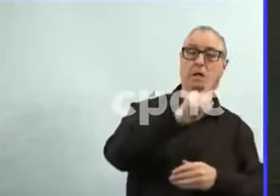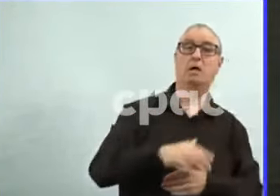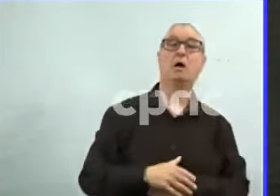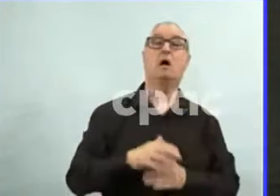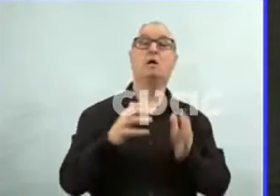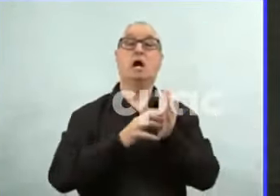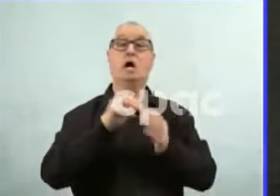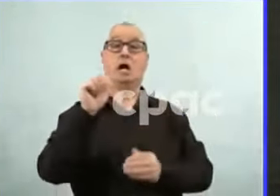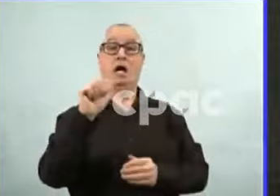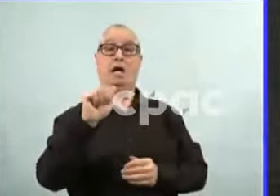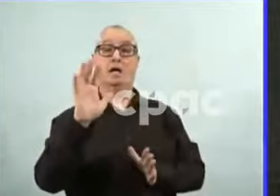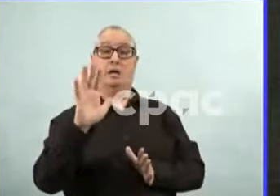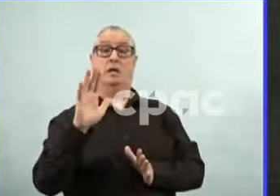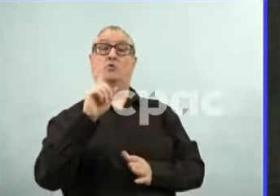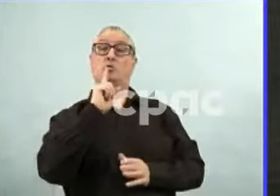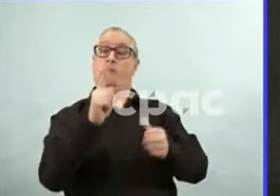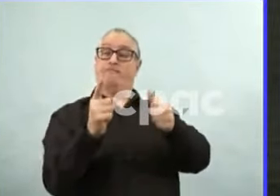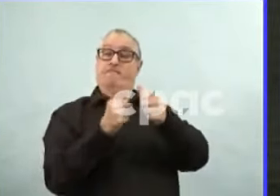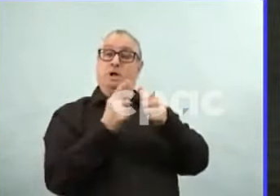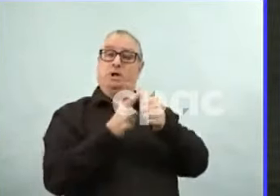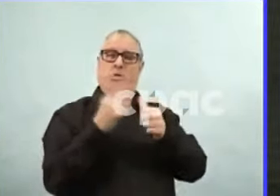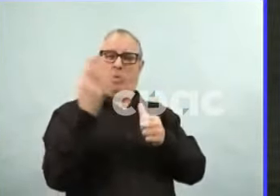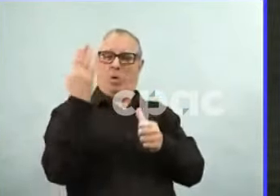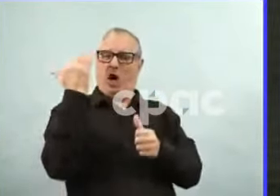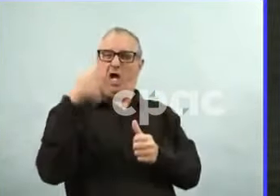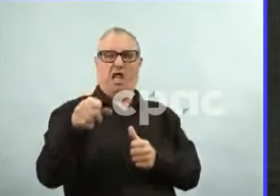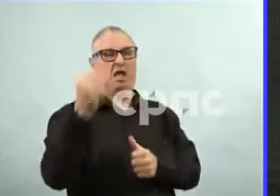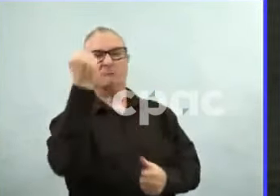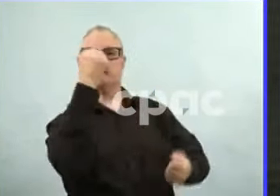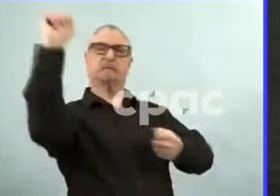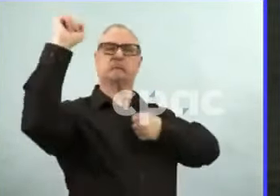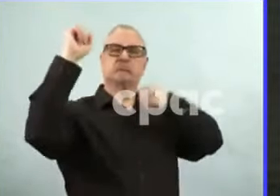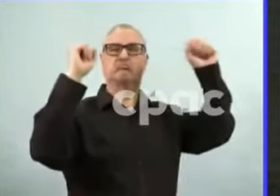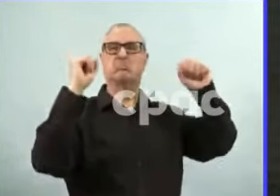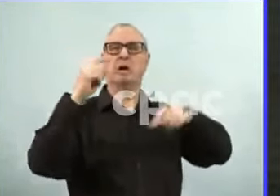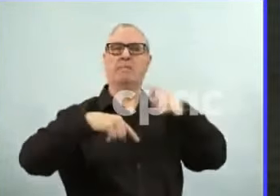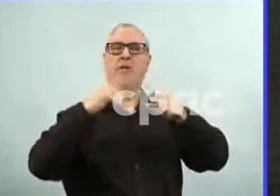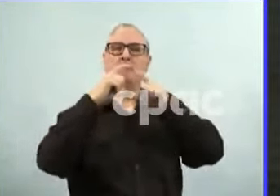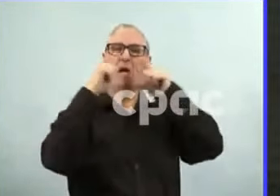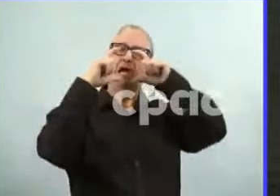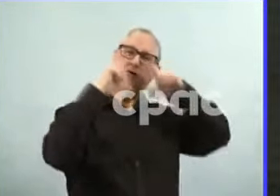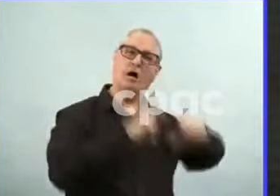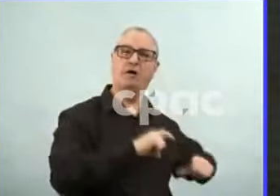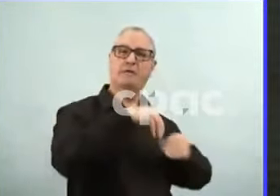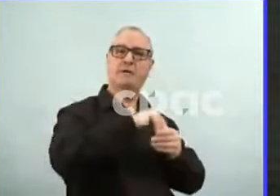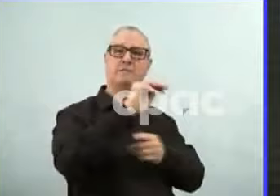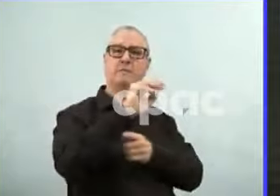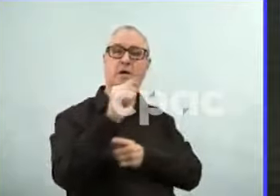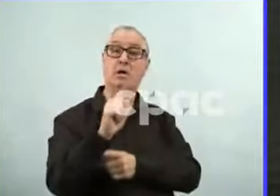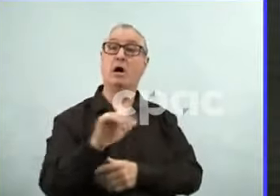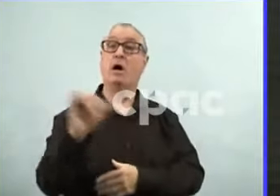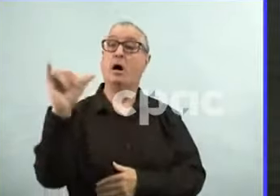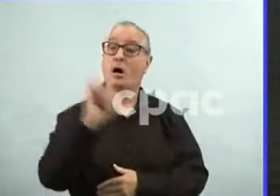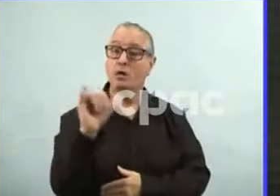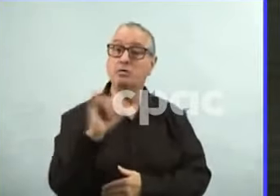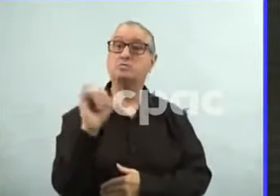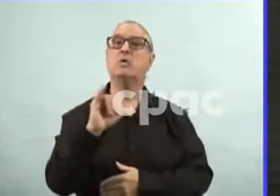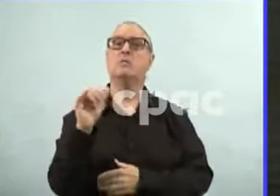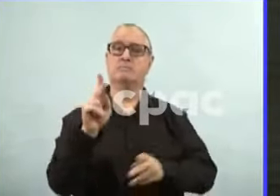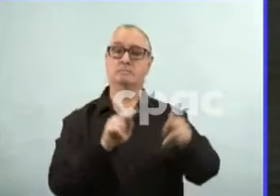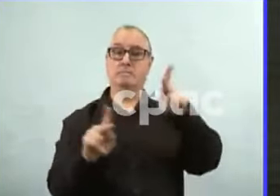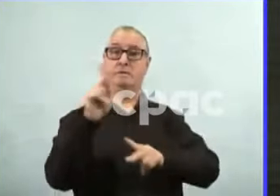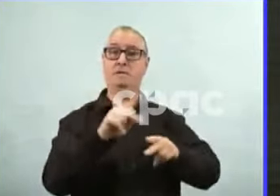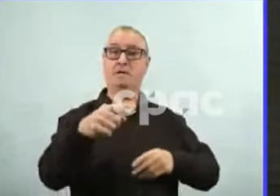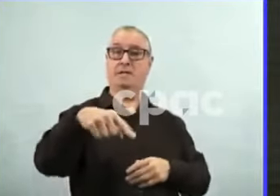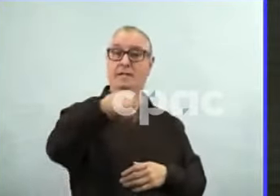And number two is let's look at what everyone's done. I think everyone has made some sacrifices. I could understand some people are frustrated. I think we're